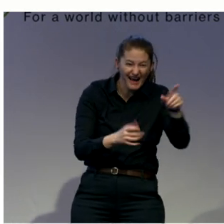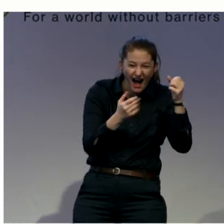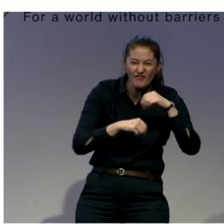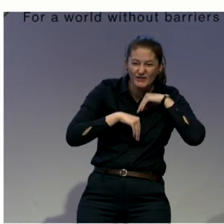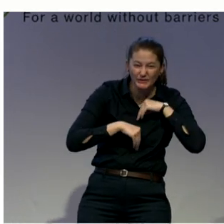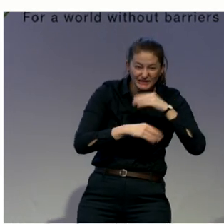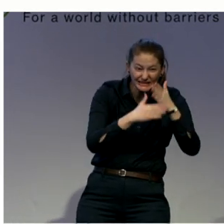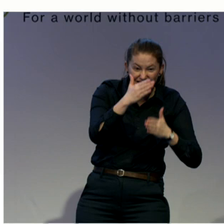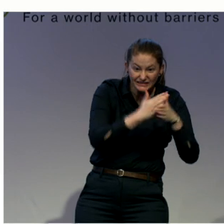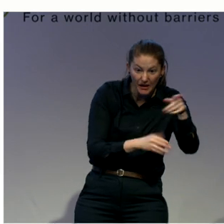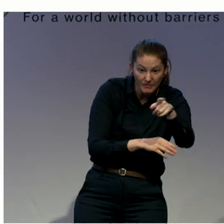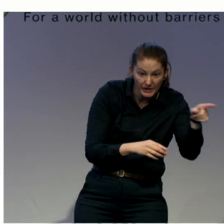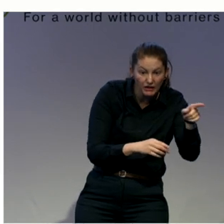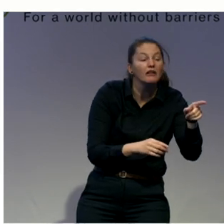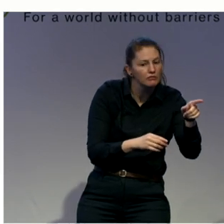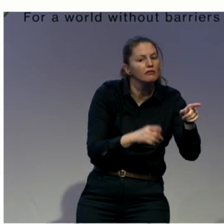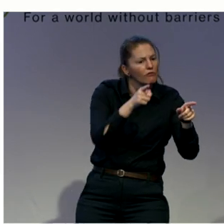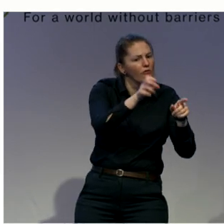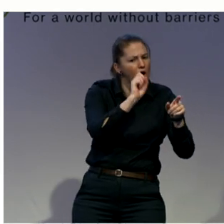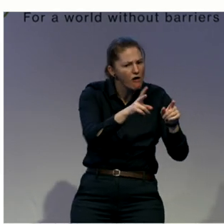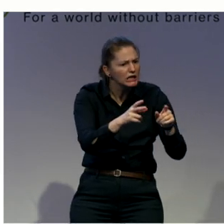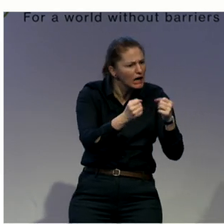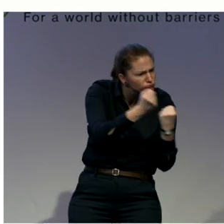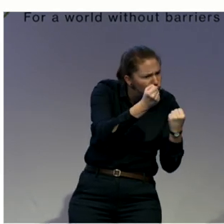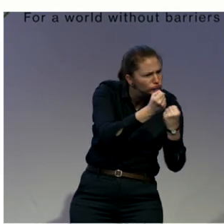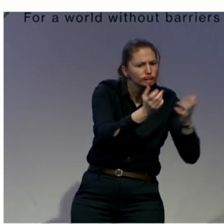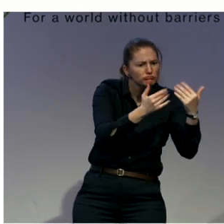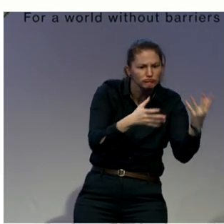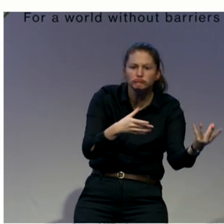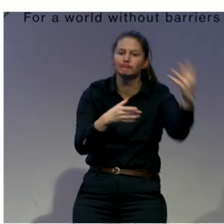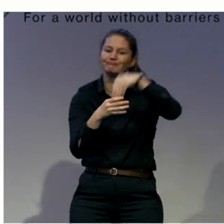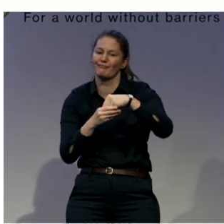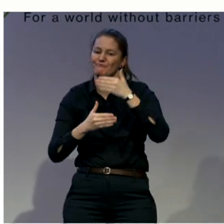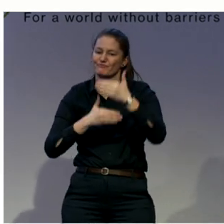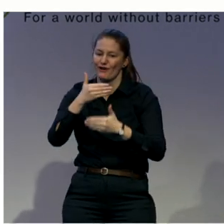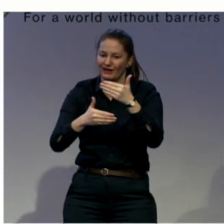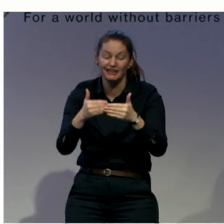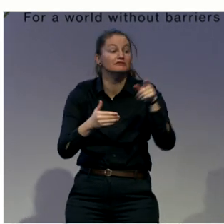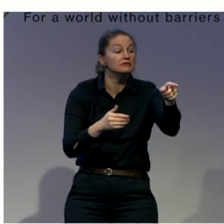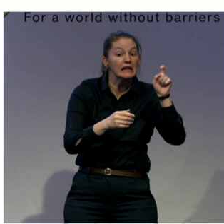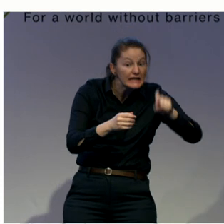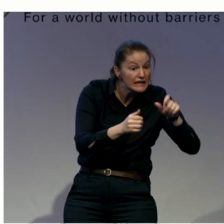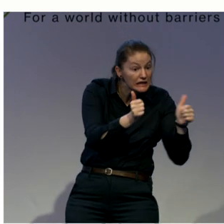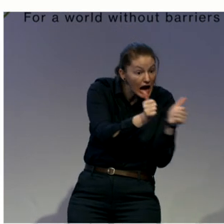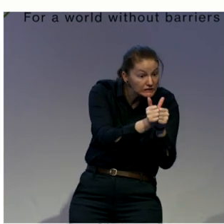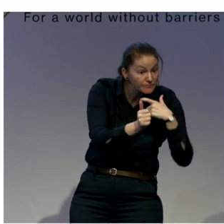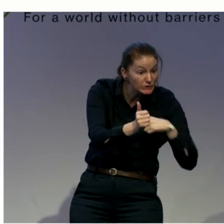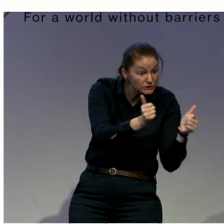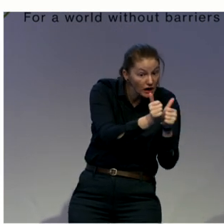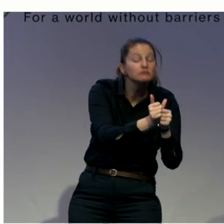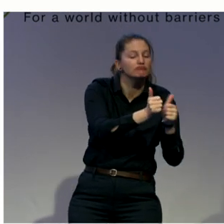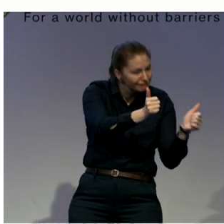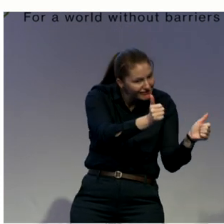having them have an assistant, you a personal assistant, besides the